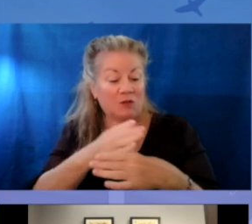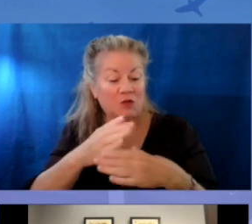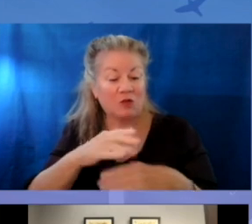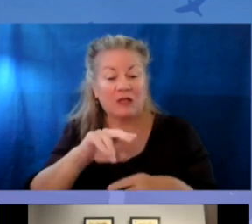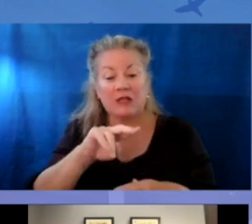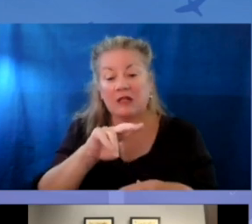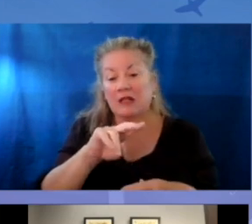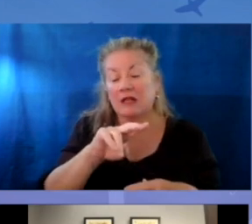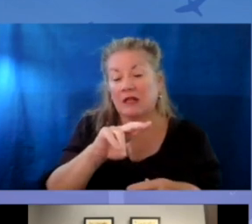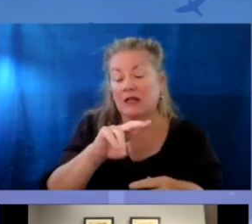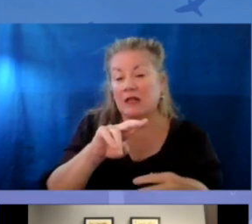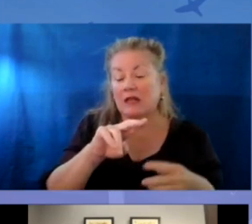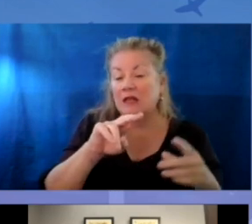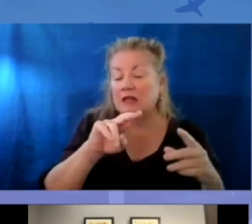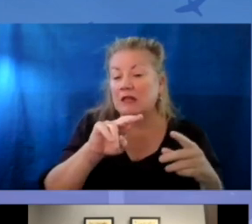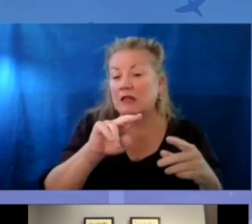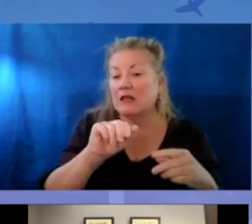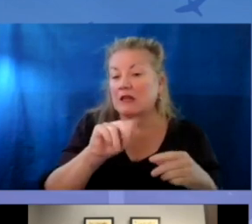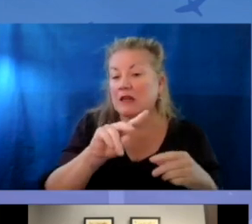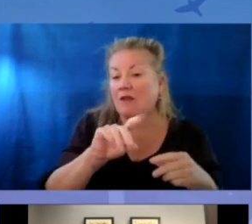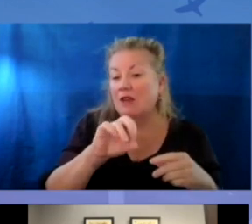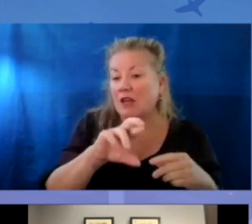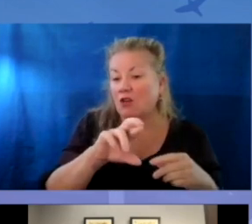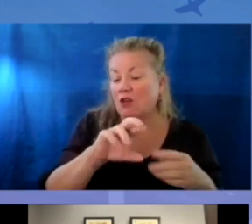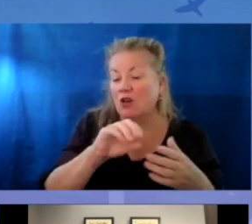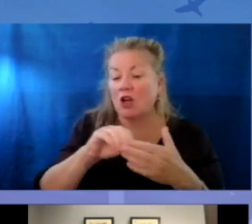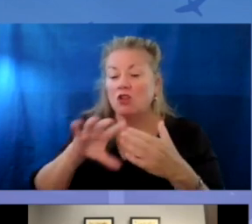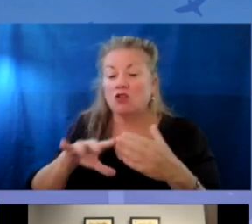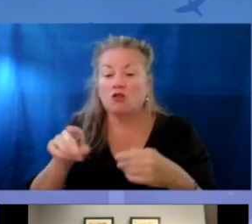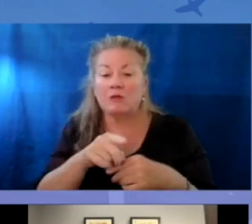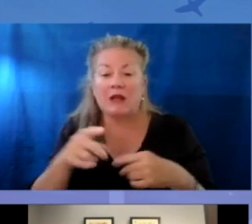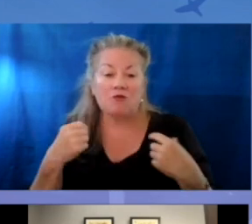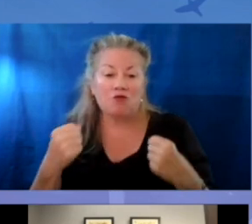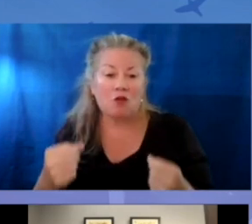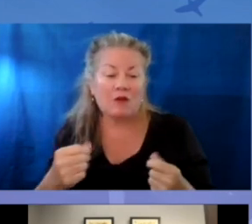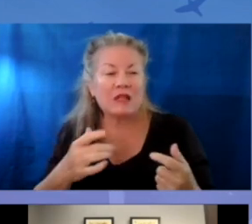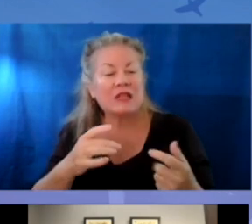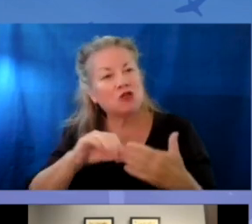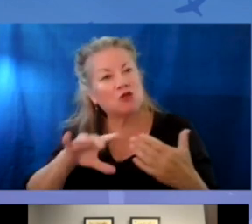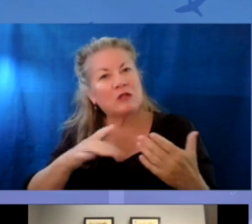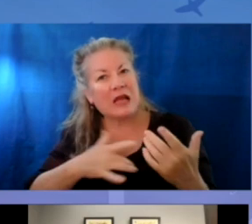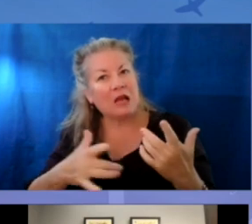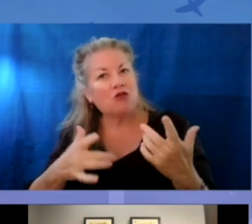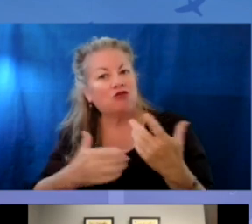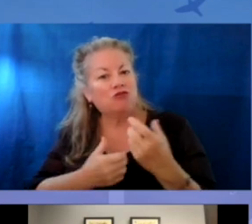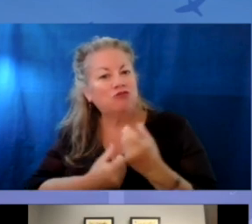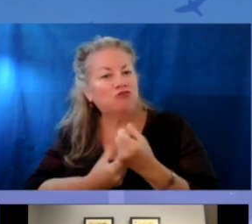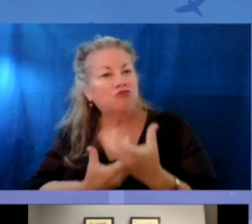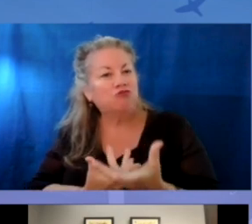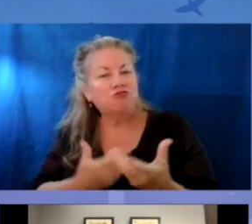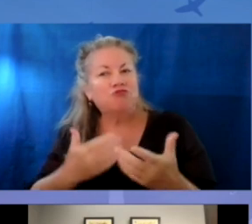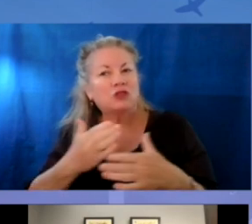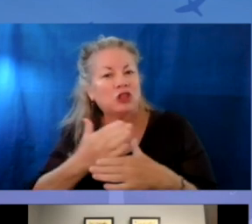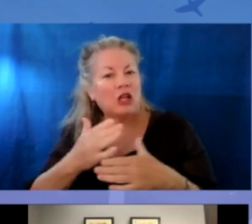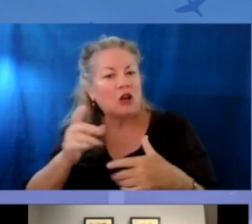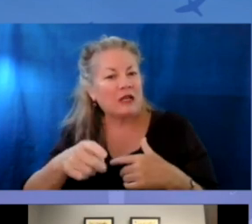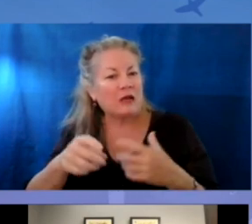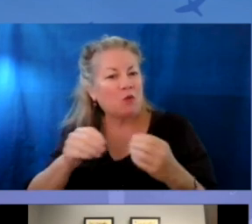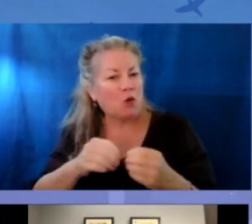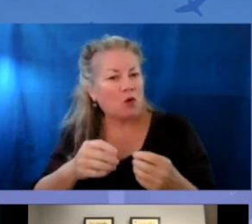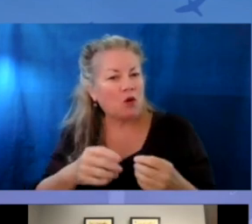between the navigator and the student became stronger, students were more likely to share their needs. And